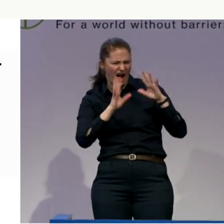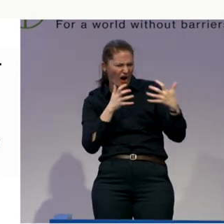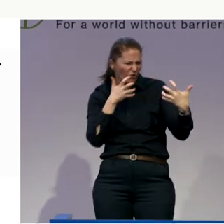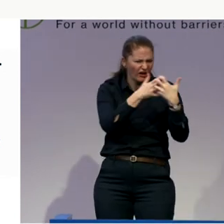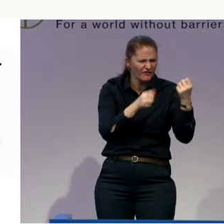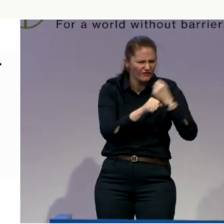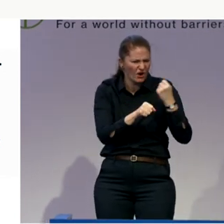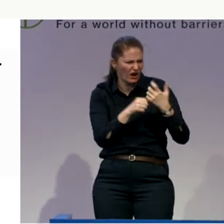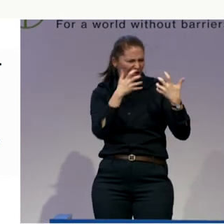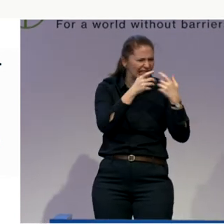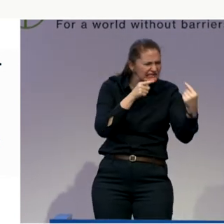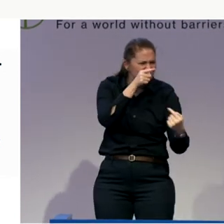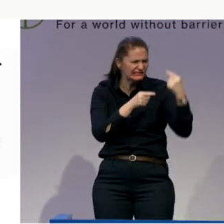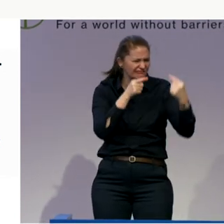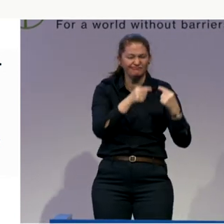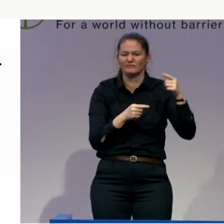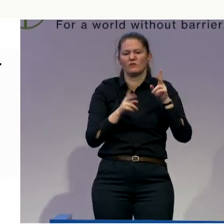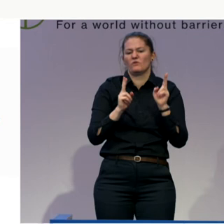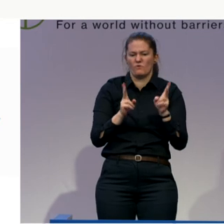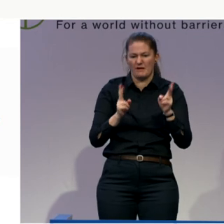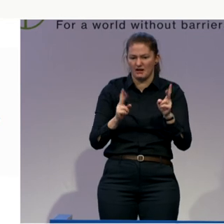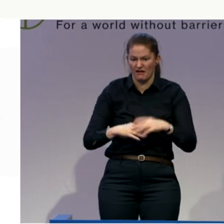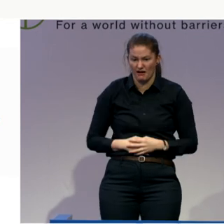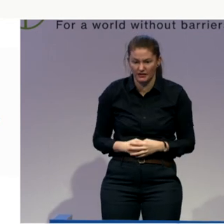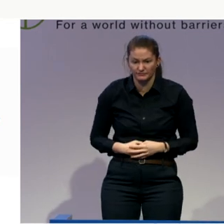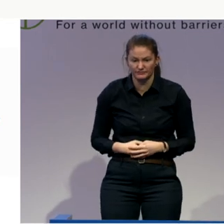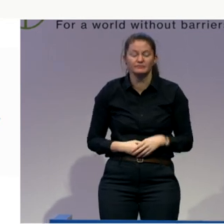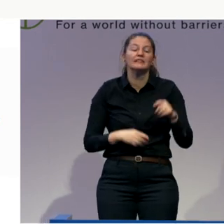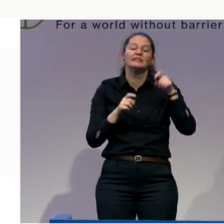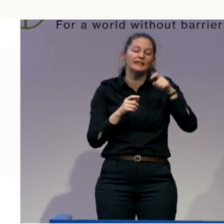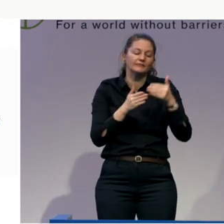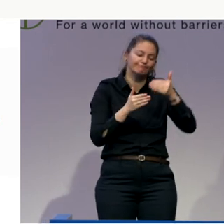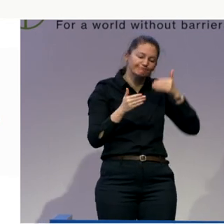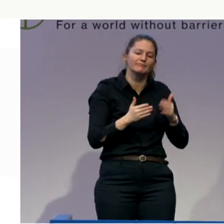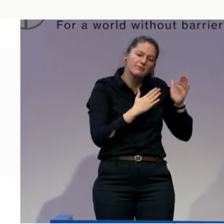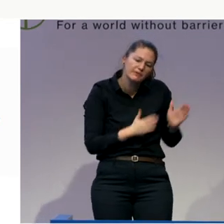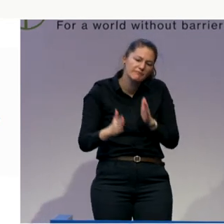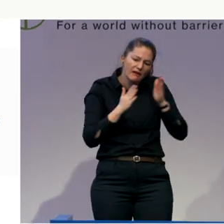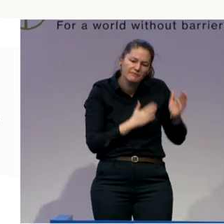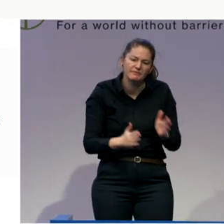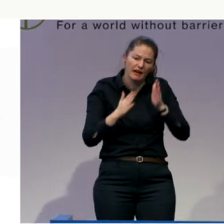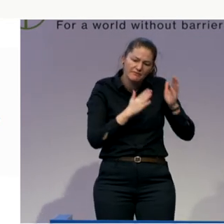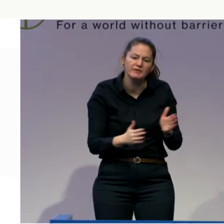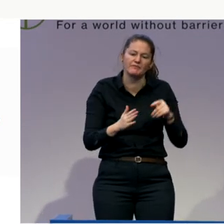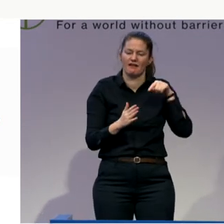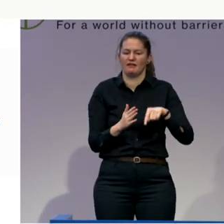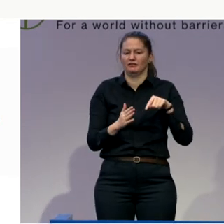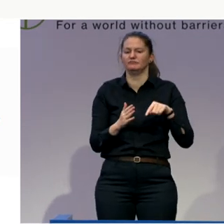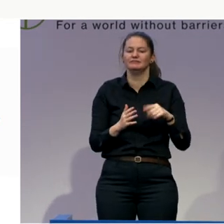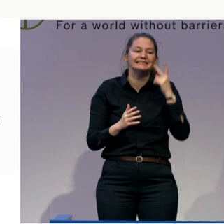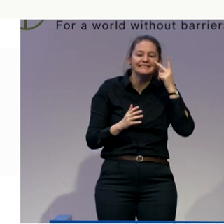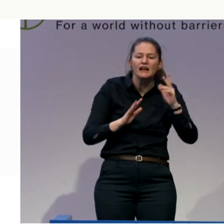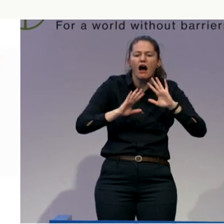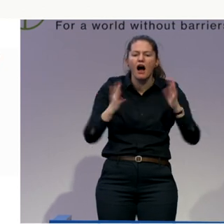them probationary periods. Accept that you're not going to get on with everybody, and that's fine. Just make sure that you can live